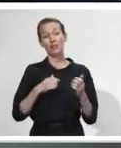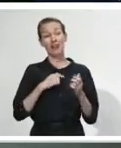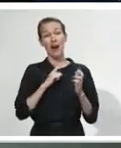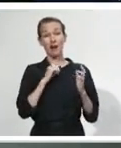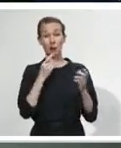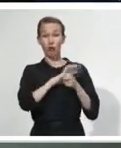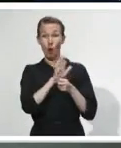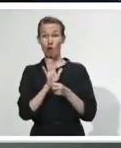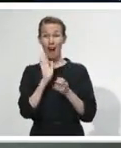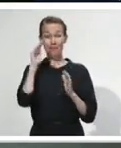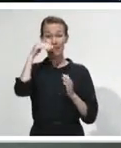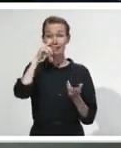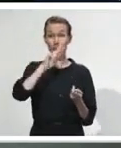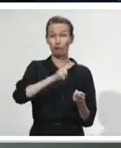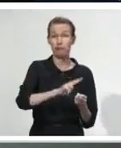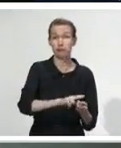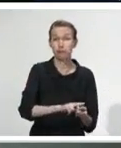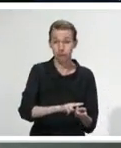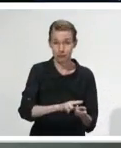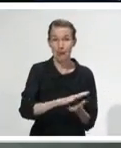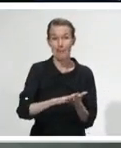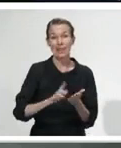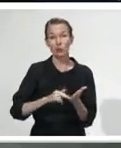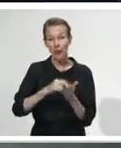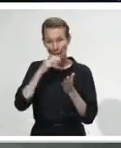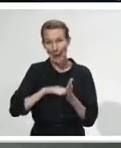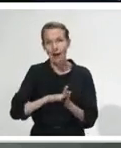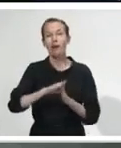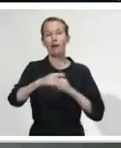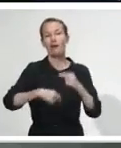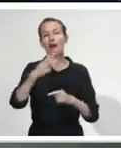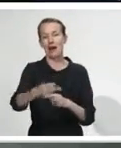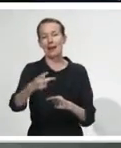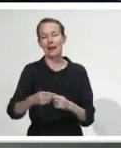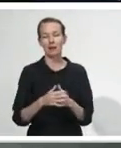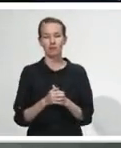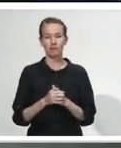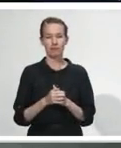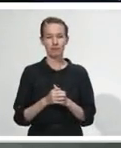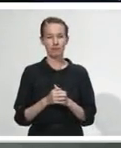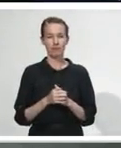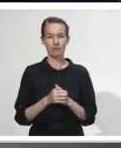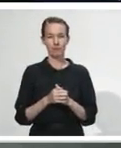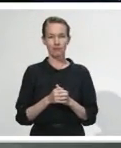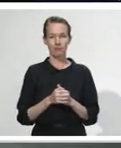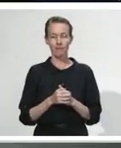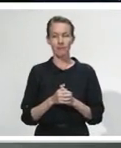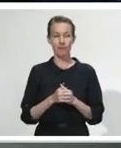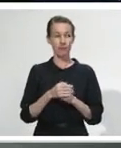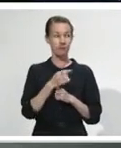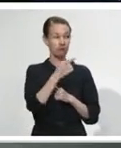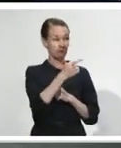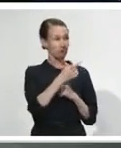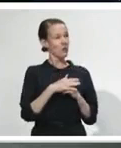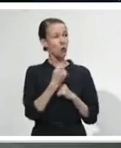When it comes to regional travel under Level 2, Air New Zealand put up a sort of wish list of maps they'd like, of routes they'd like to take.